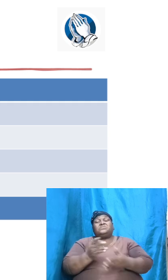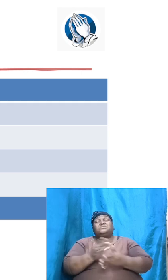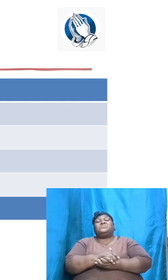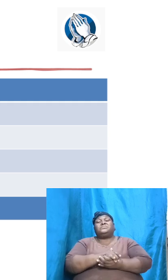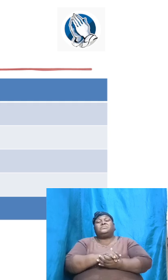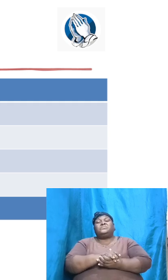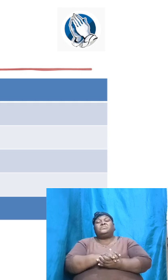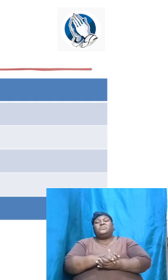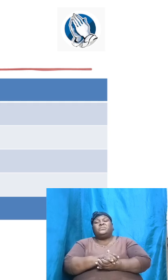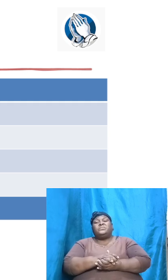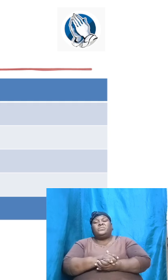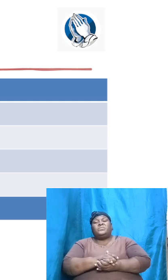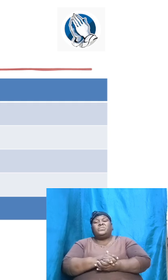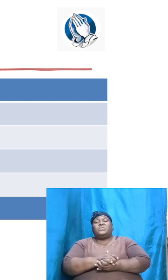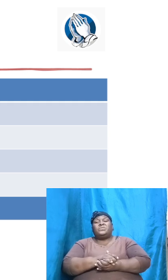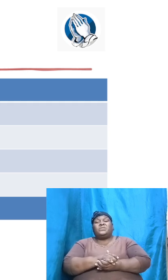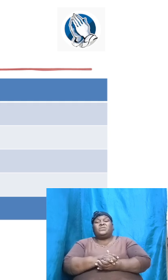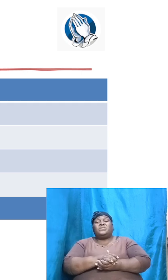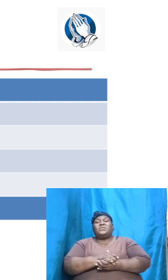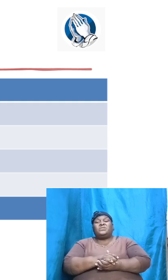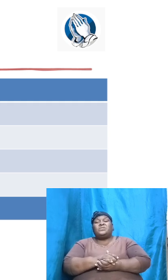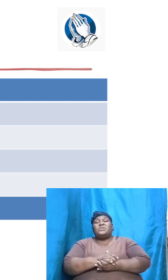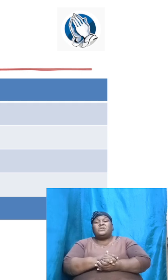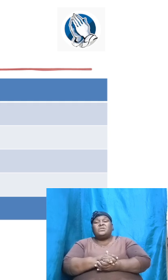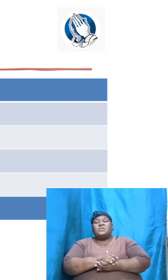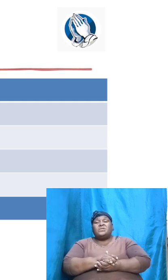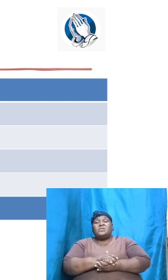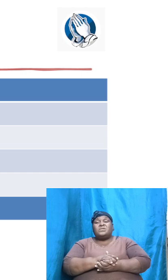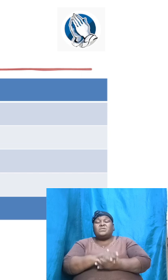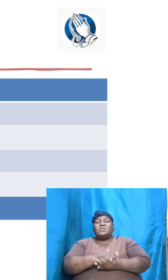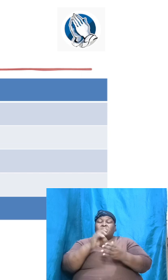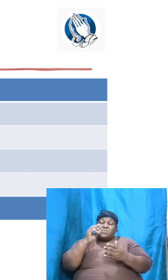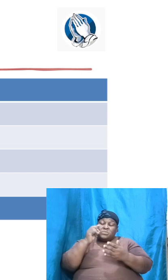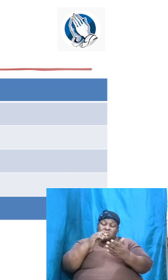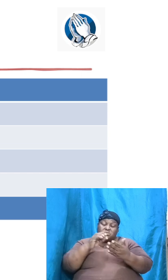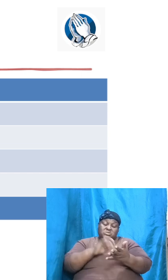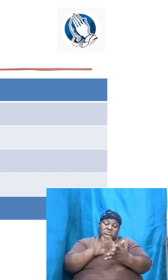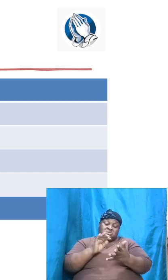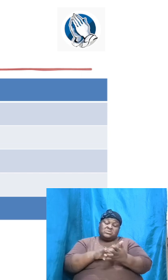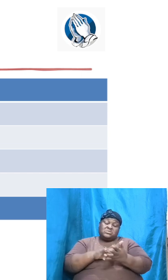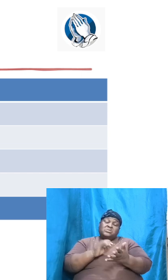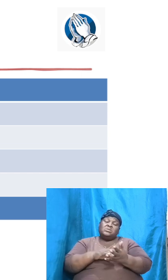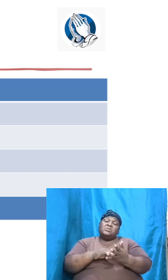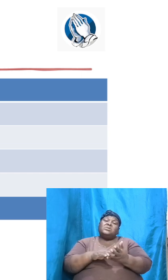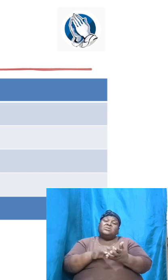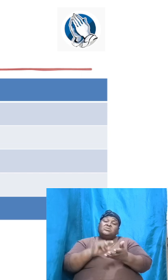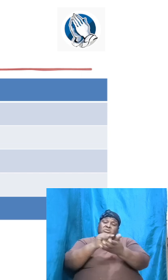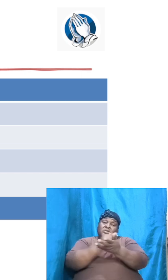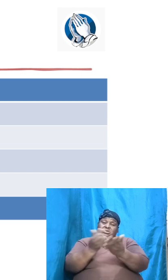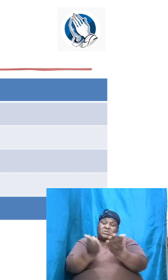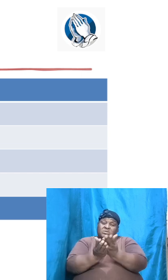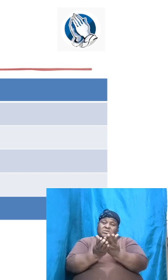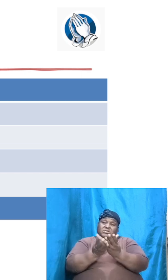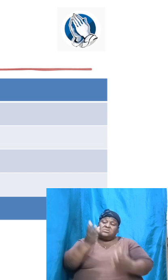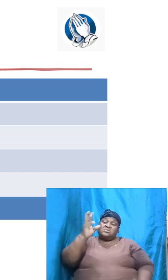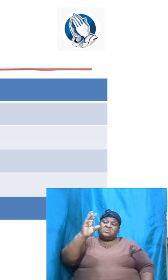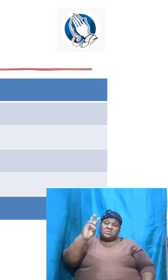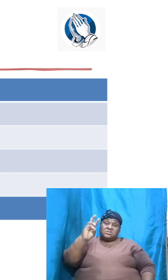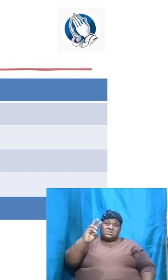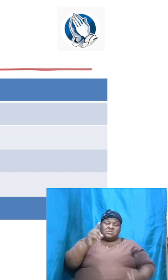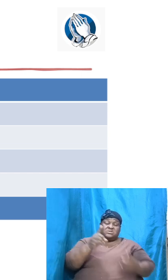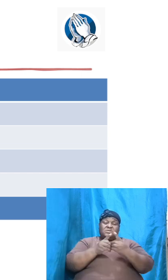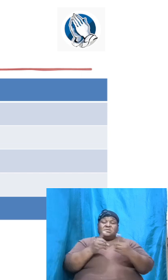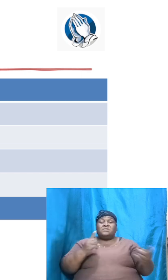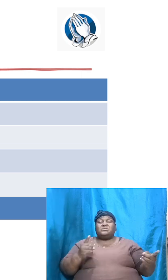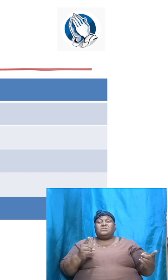and we went through the book, the sixth division, and looked at the life of Abraham. And we will just revisit a few things before we